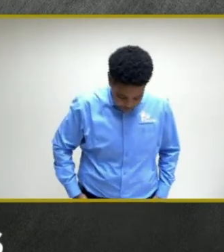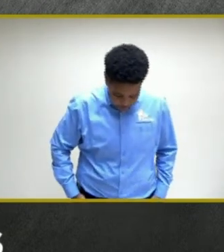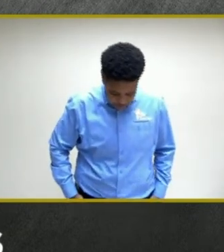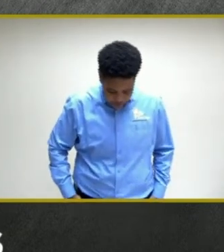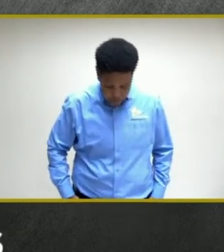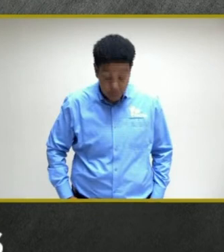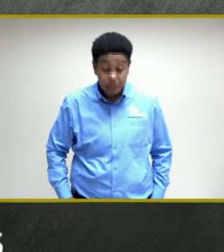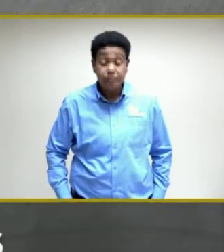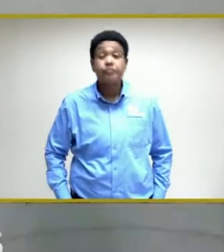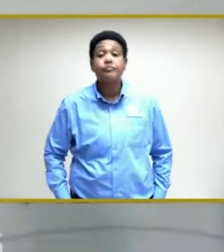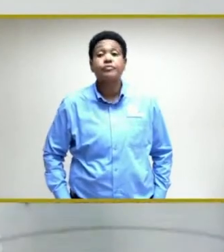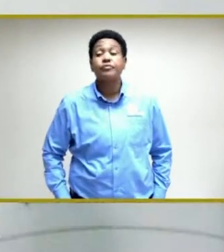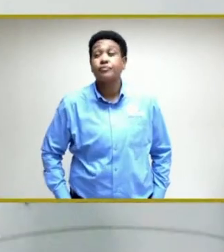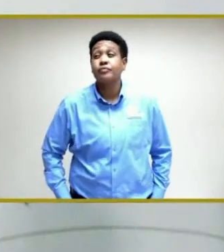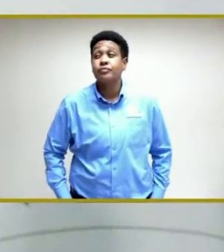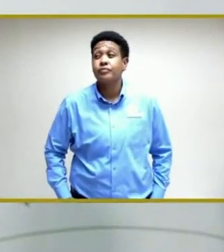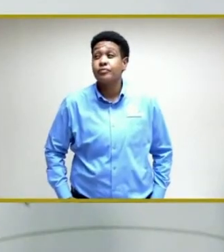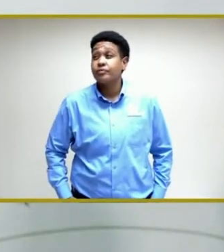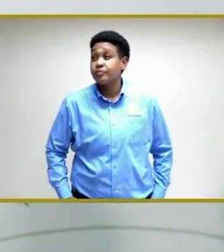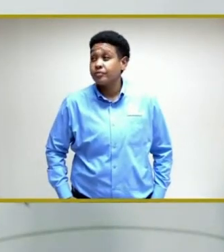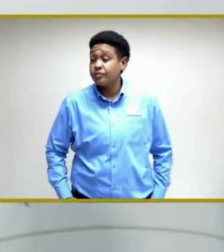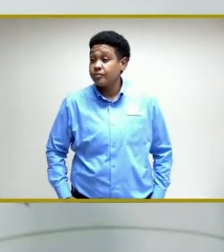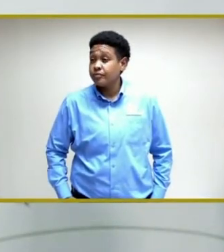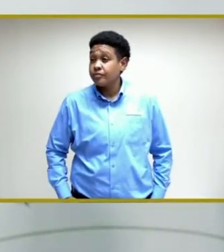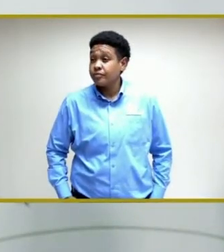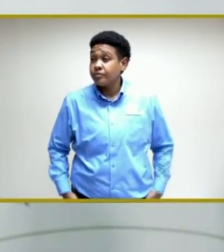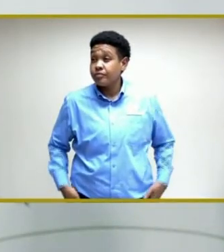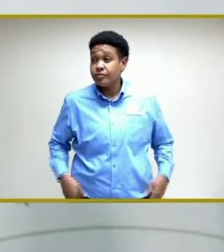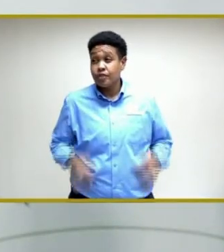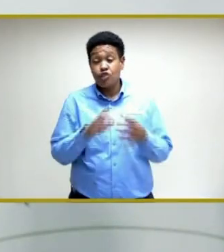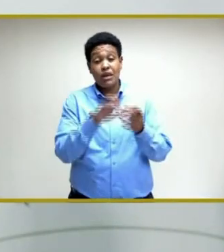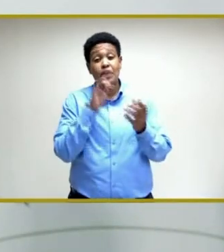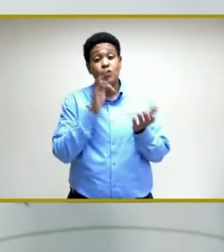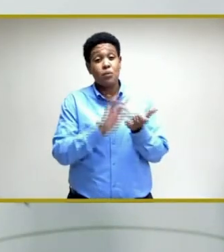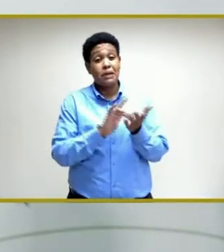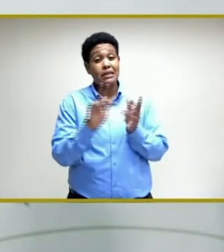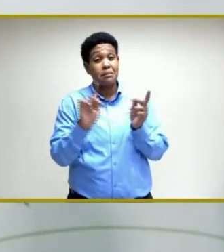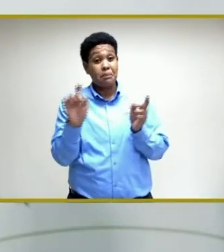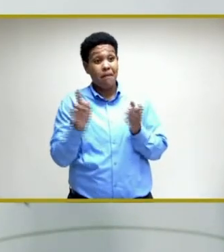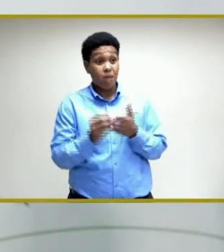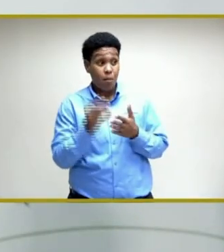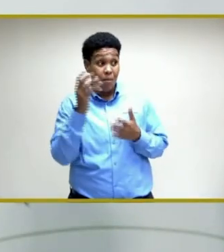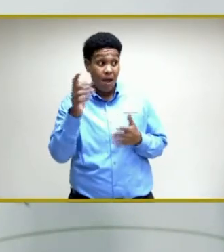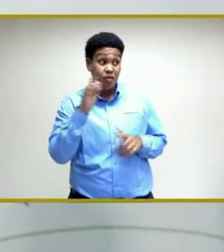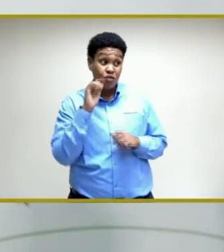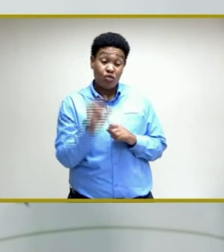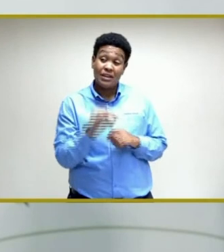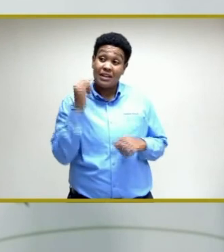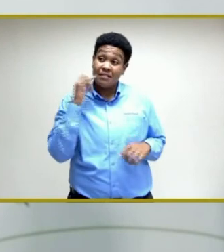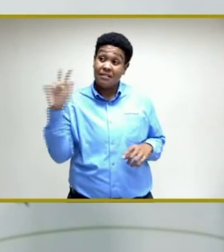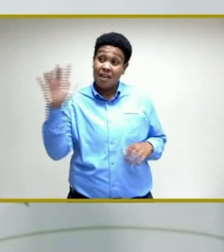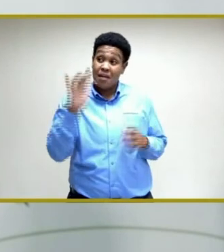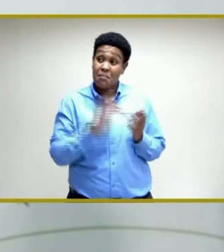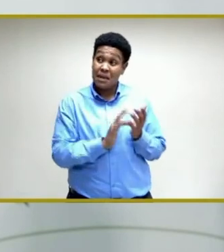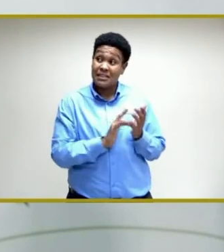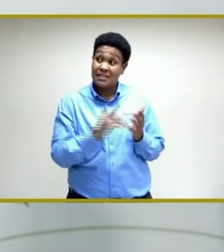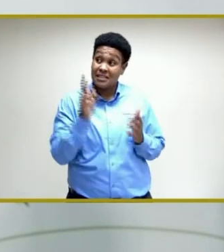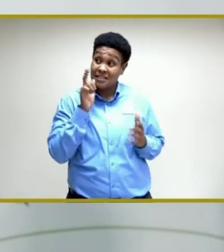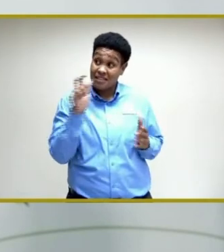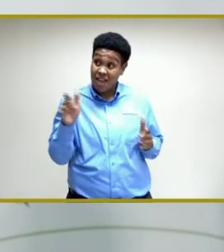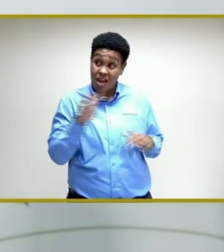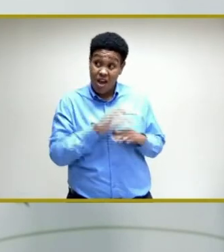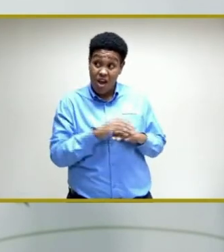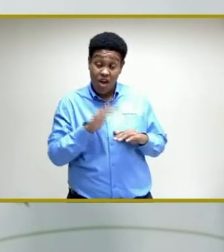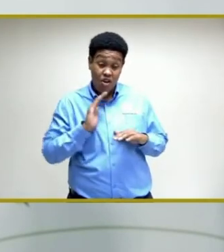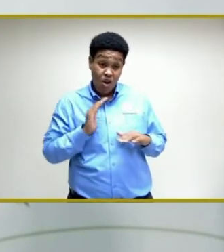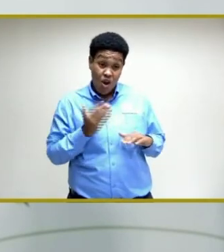in terms of medications that persons have to purchase, certainly if there are medications that are not on